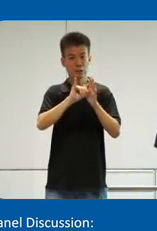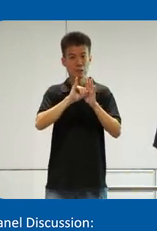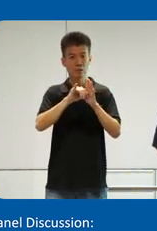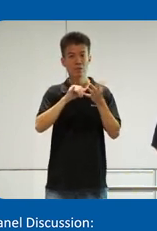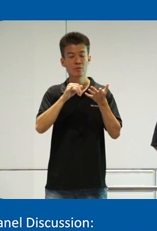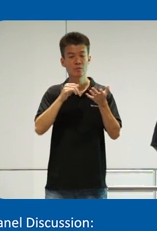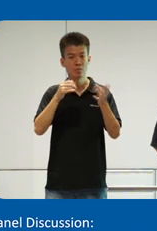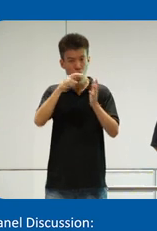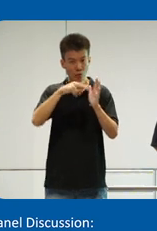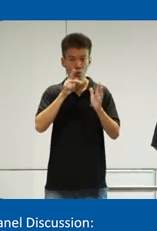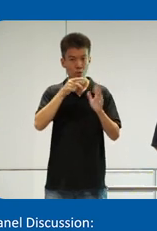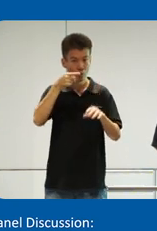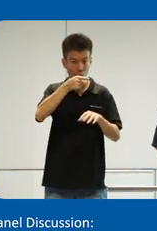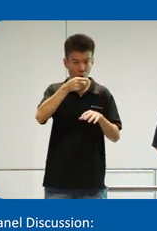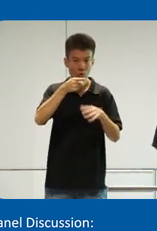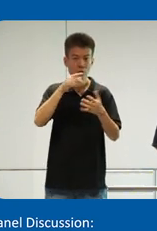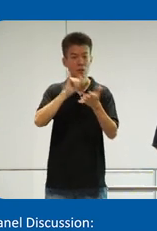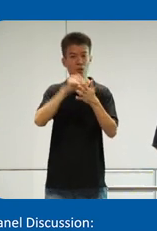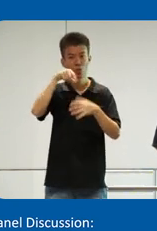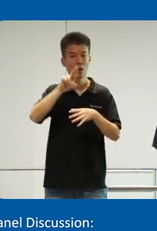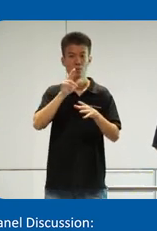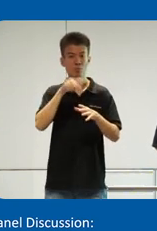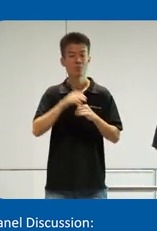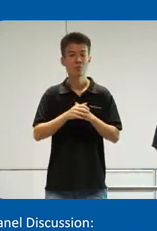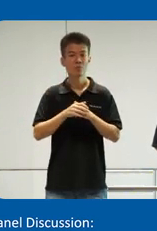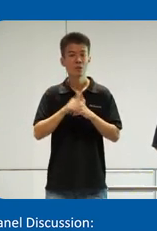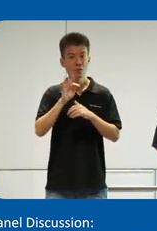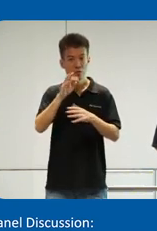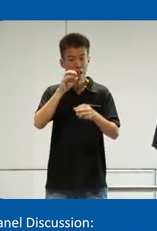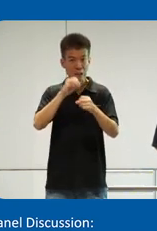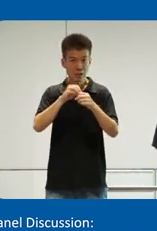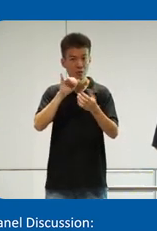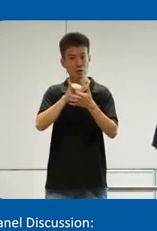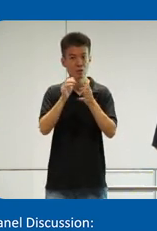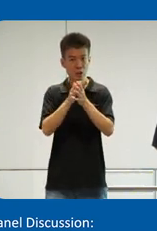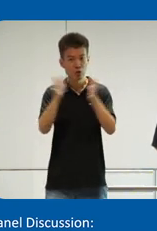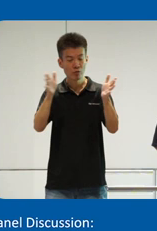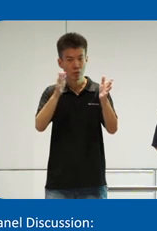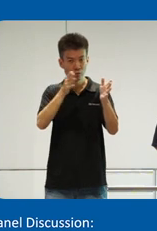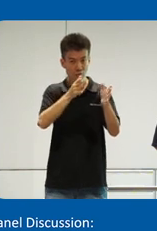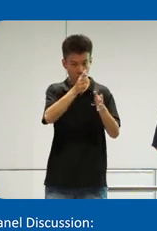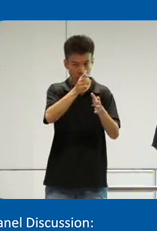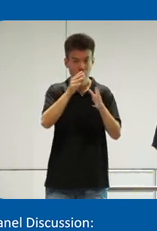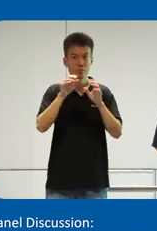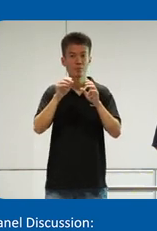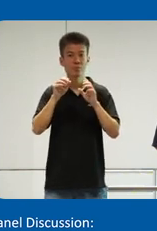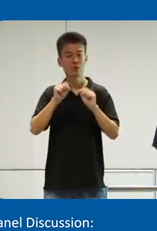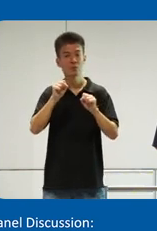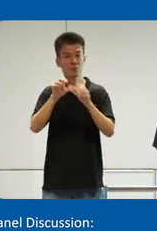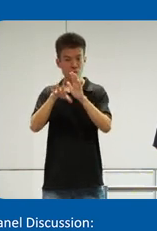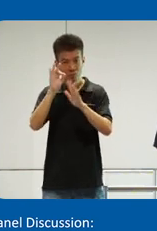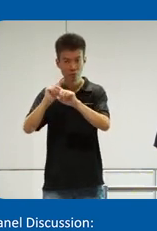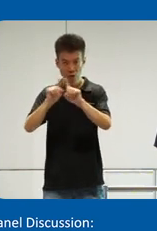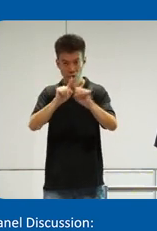So you don't need to point at the QR code. As long as it's in the general direction, it can detect